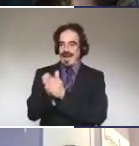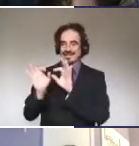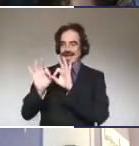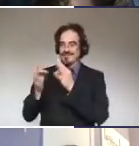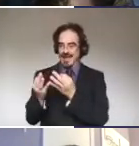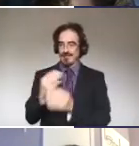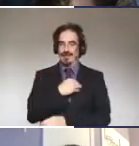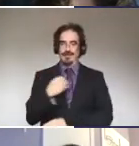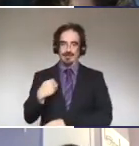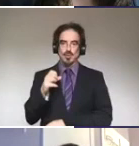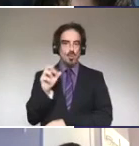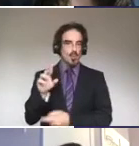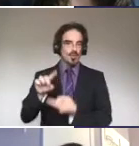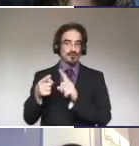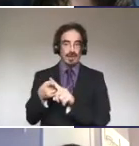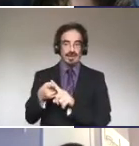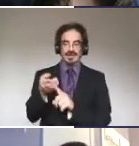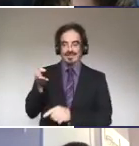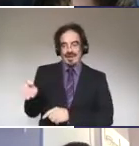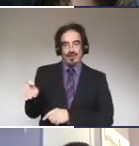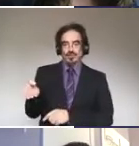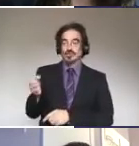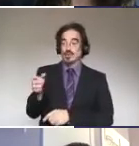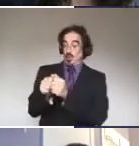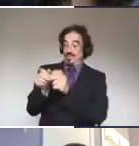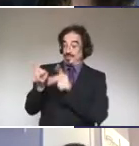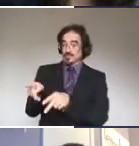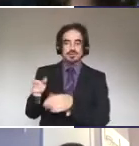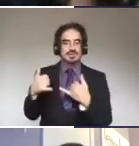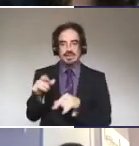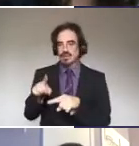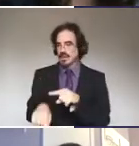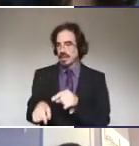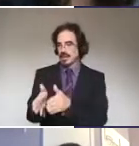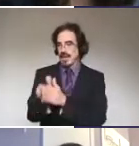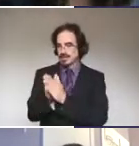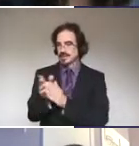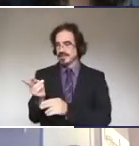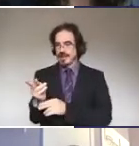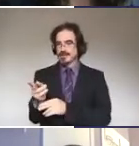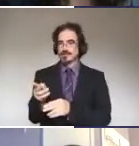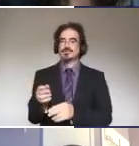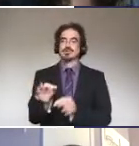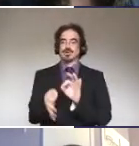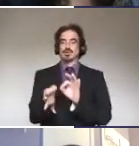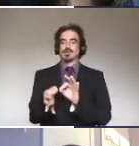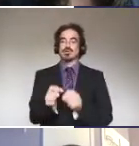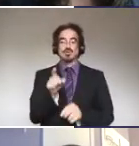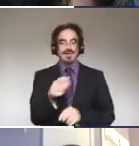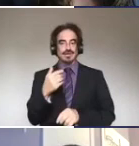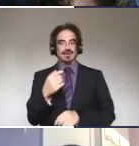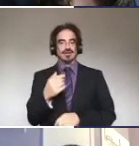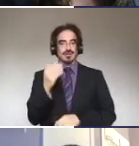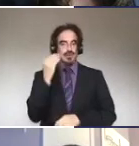even if they're with that person, to interpret. You really need to put the effort into making sure the pet owner understands